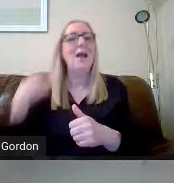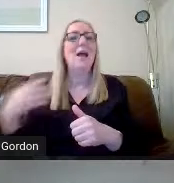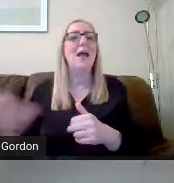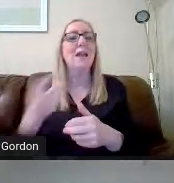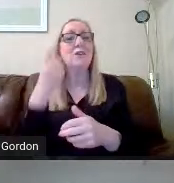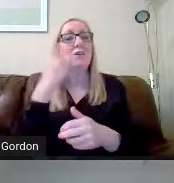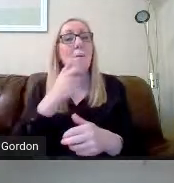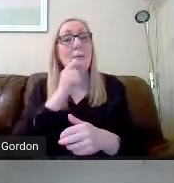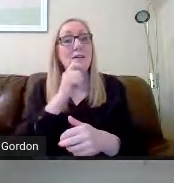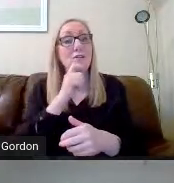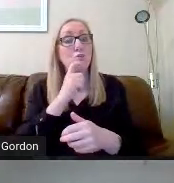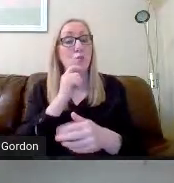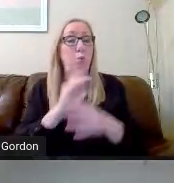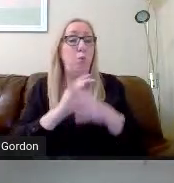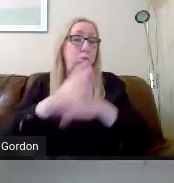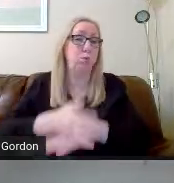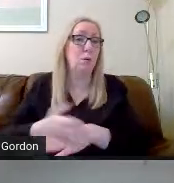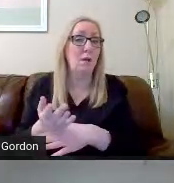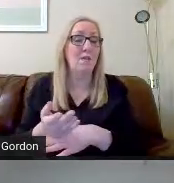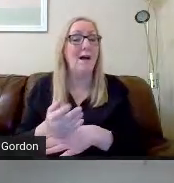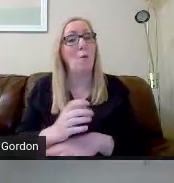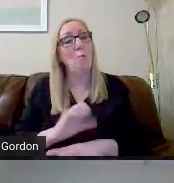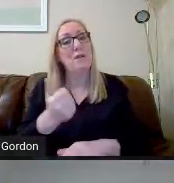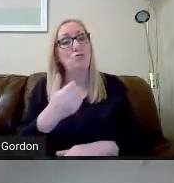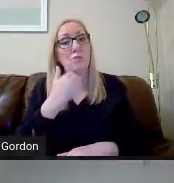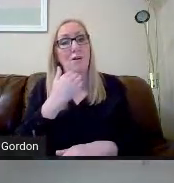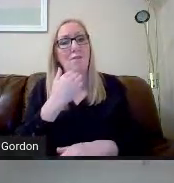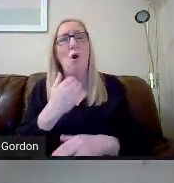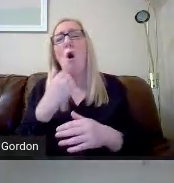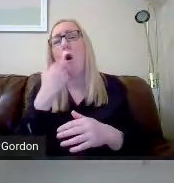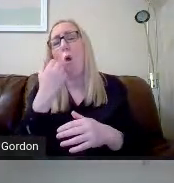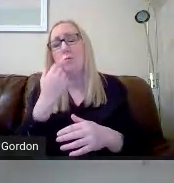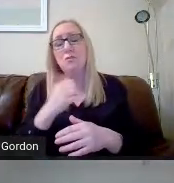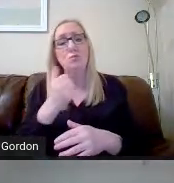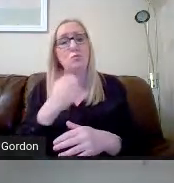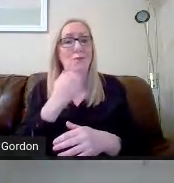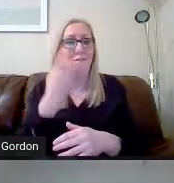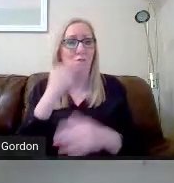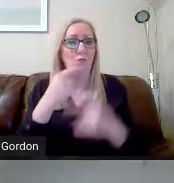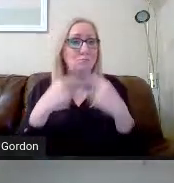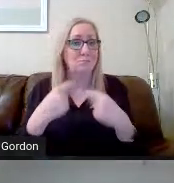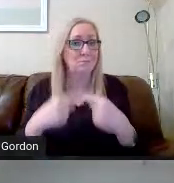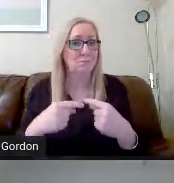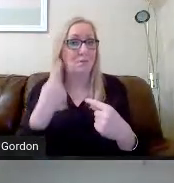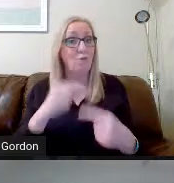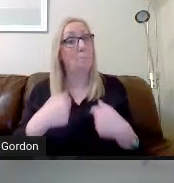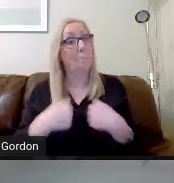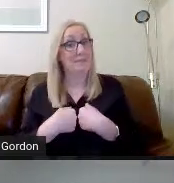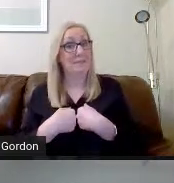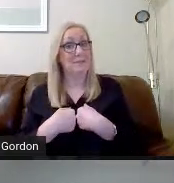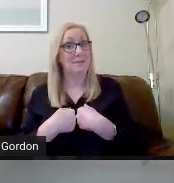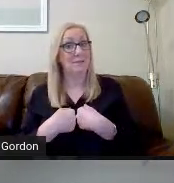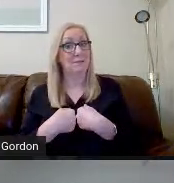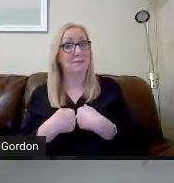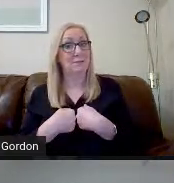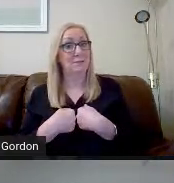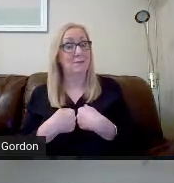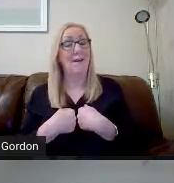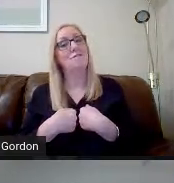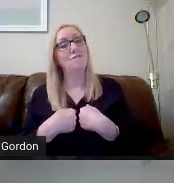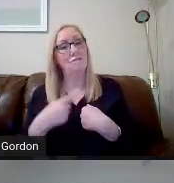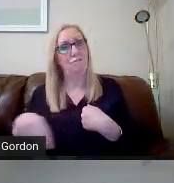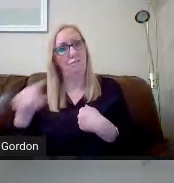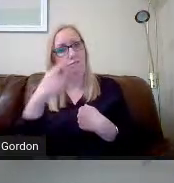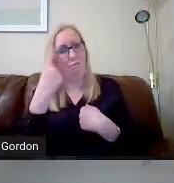that will always be good enough for teachers, for me, for you as parents, I'm